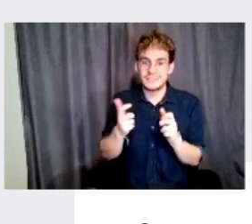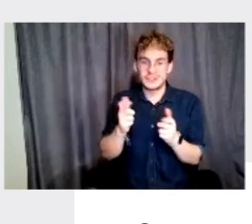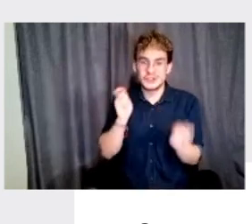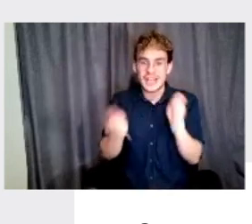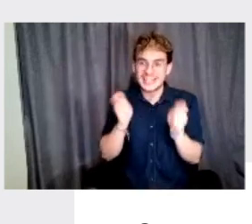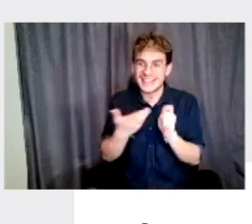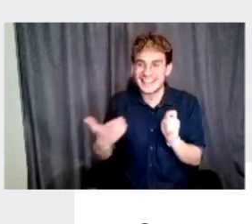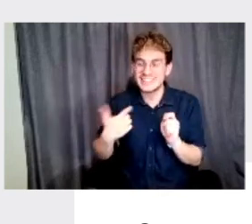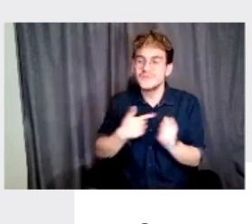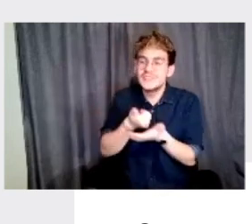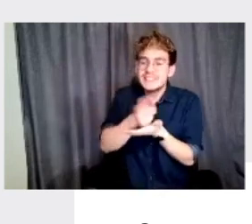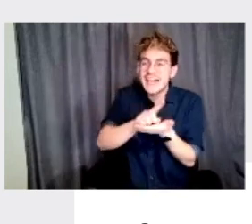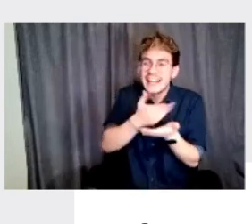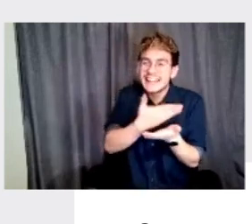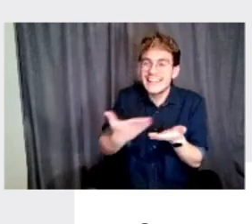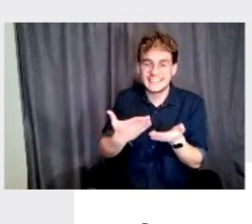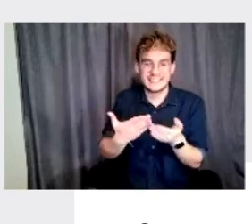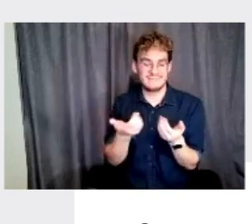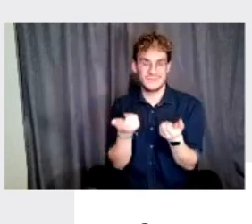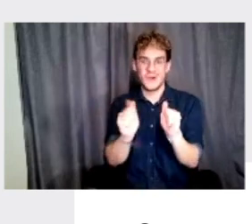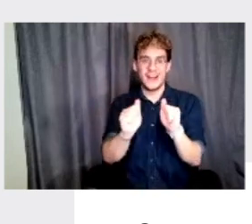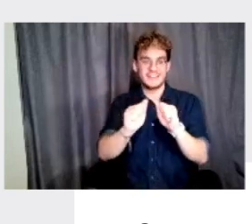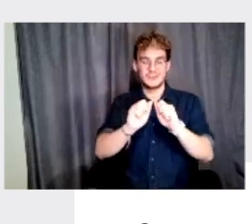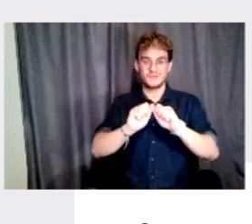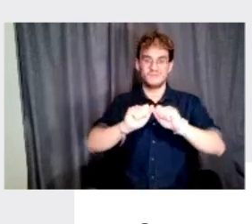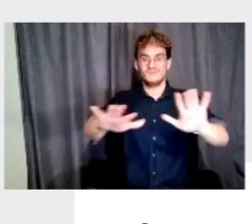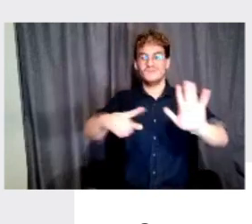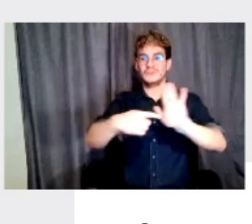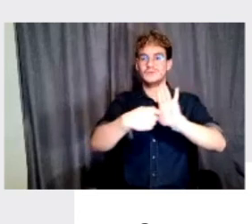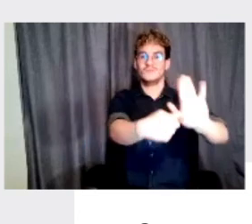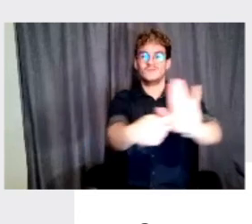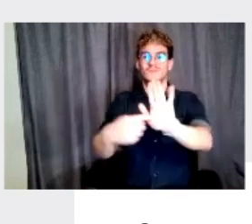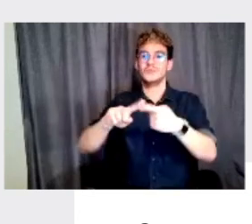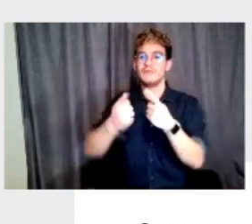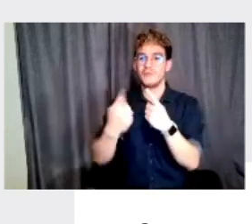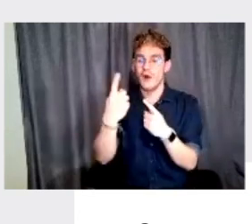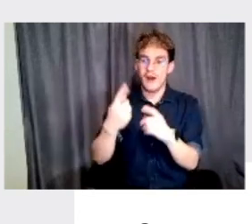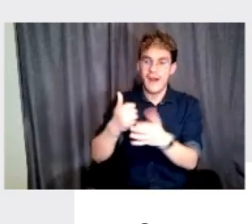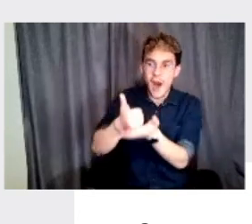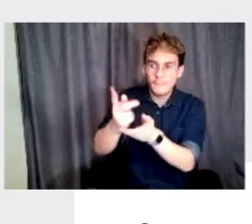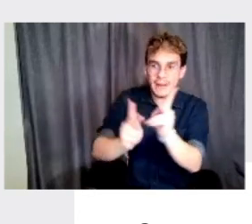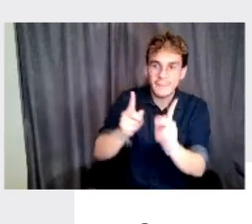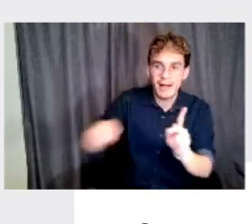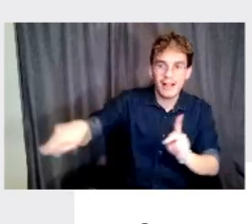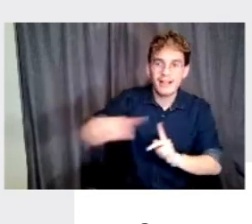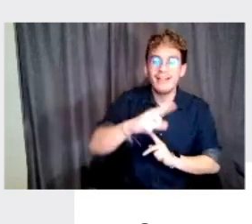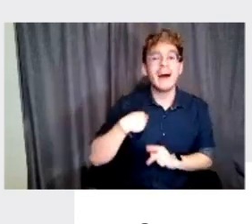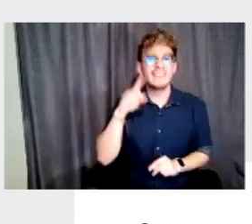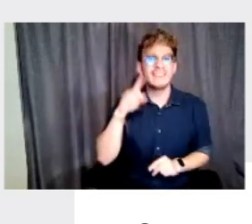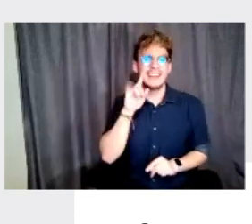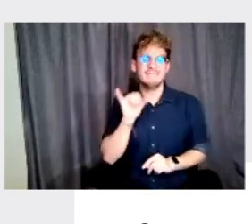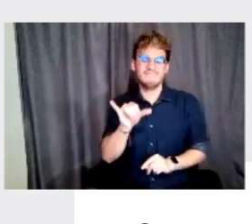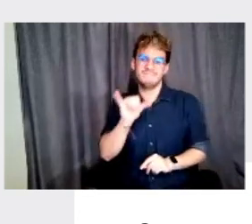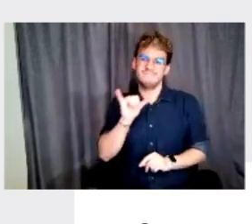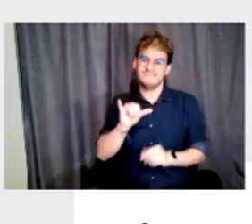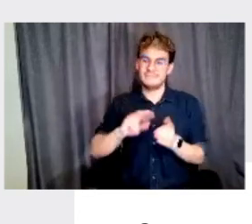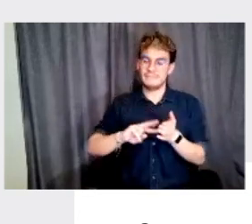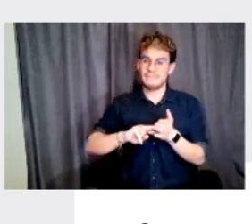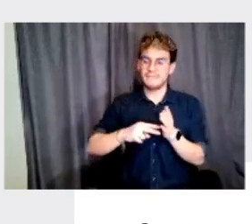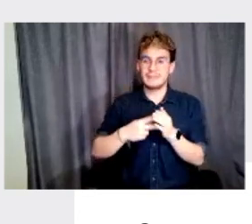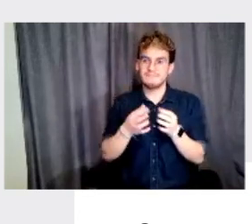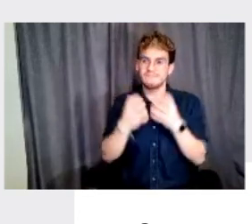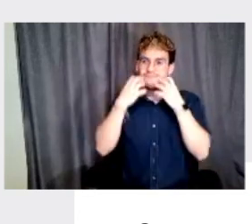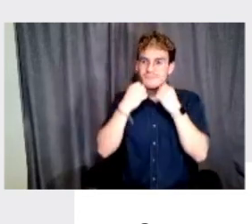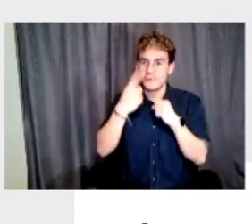design things that will see the light of the day. And we like to put things in the hands of people. And I think that's really meaningful and important for